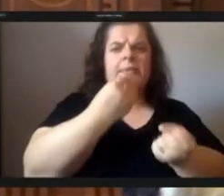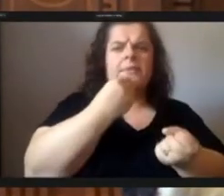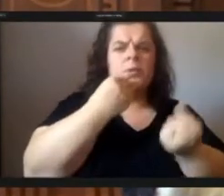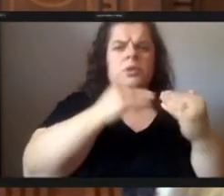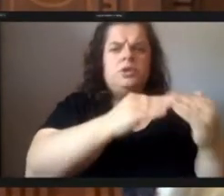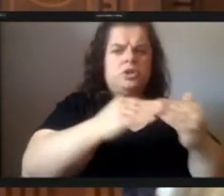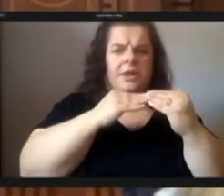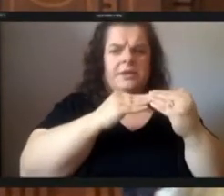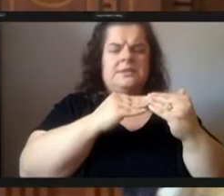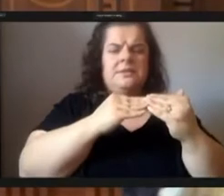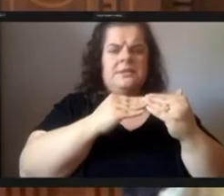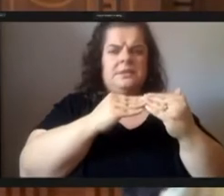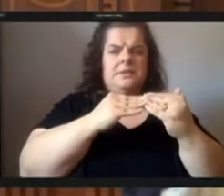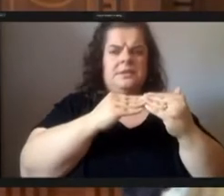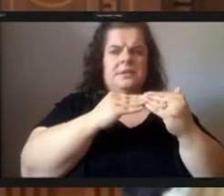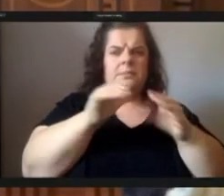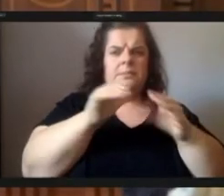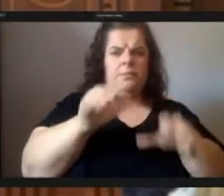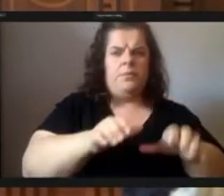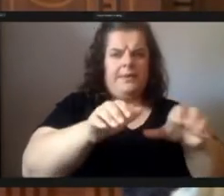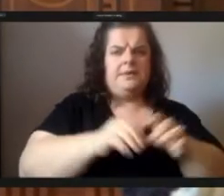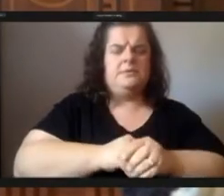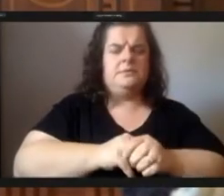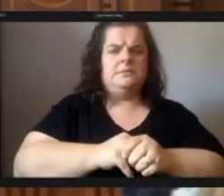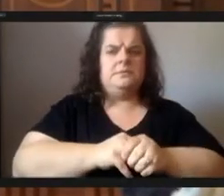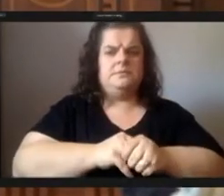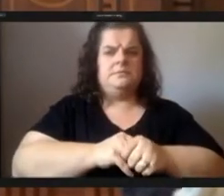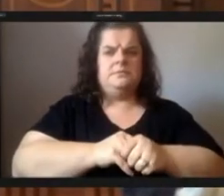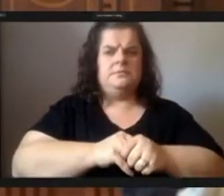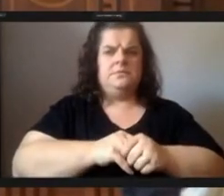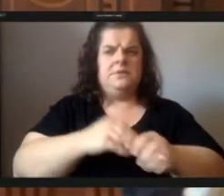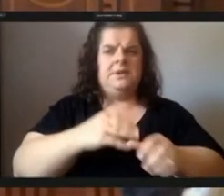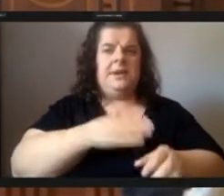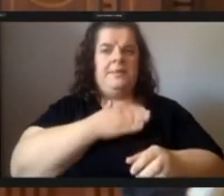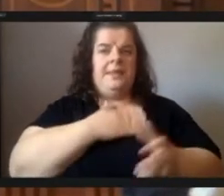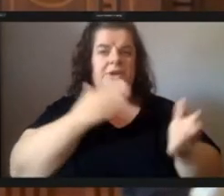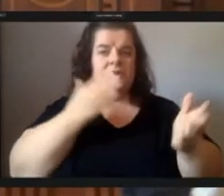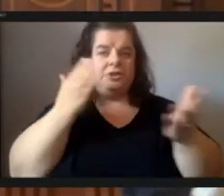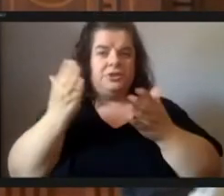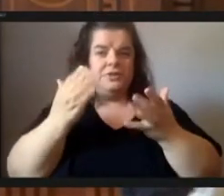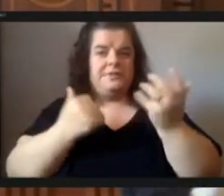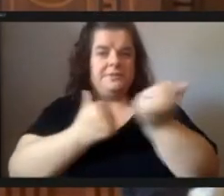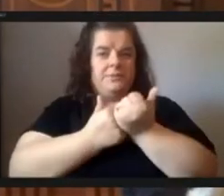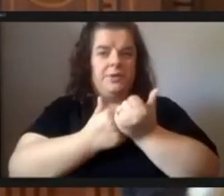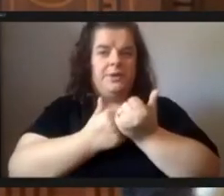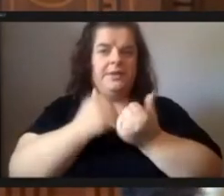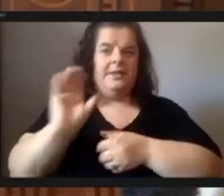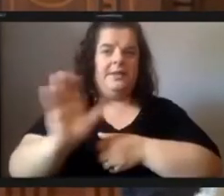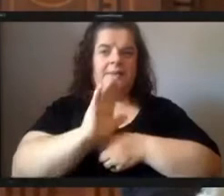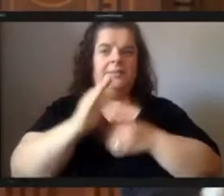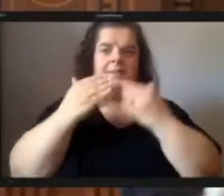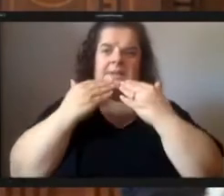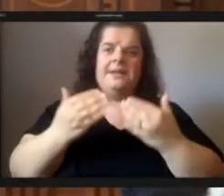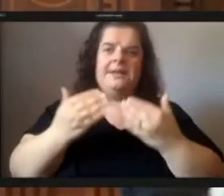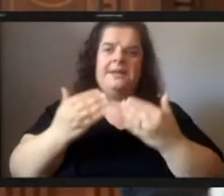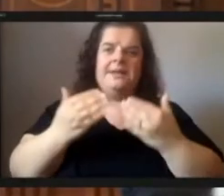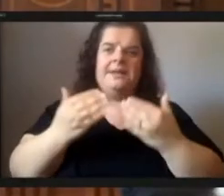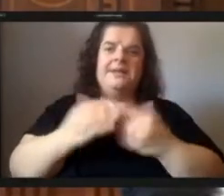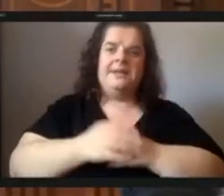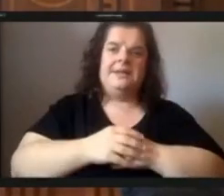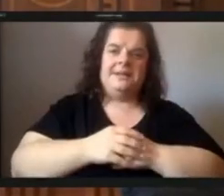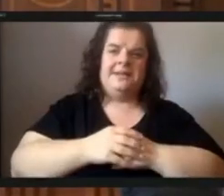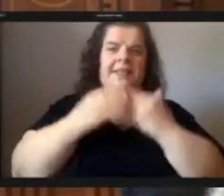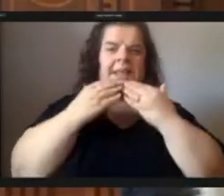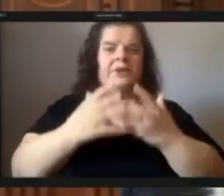movement and i'm glad to serve as co-chairman i guess that's the sign thank you very